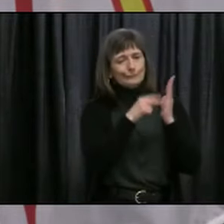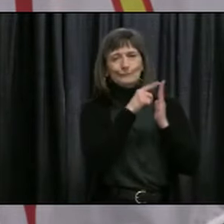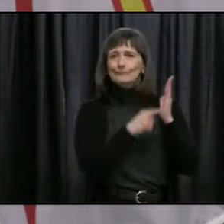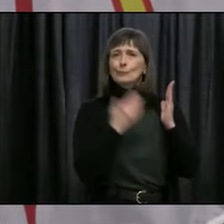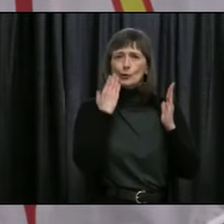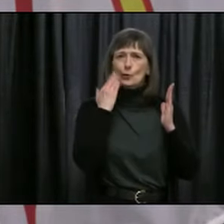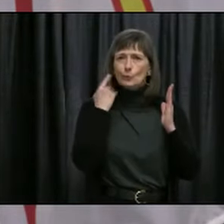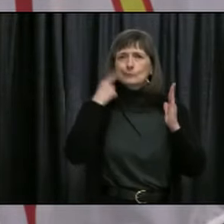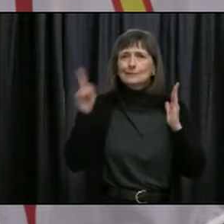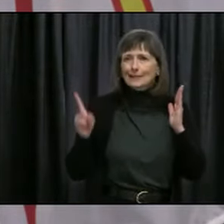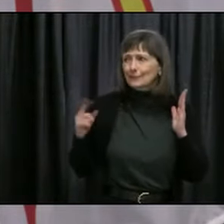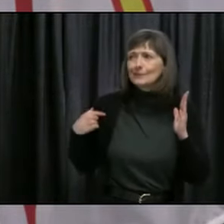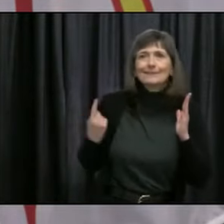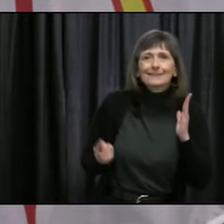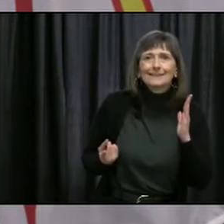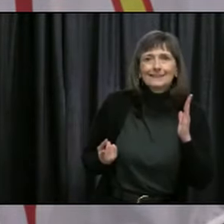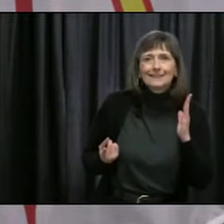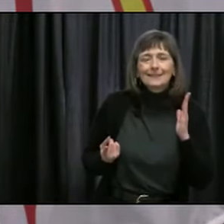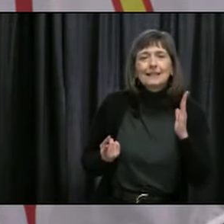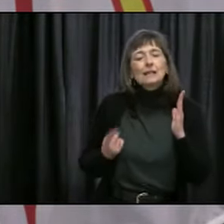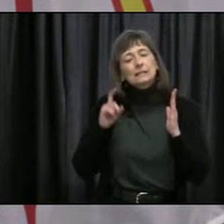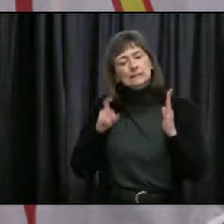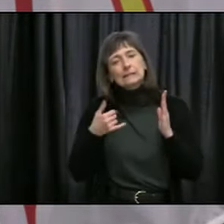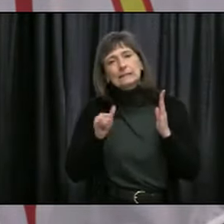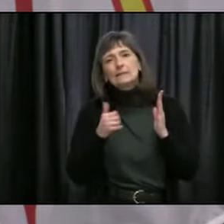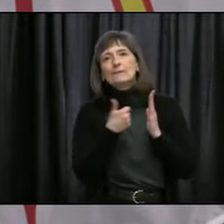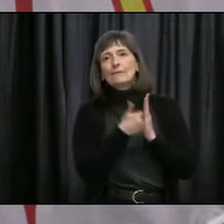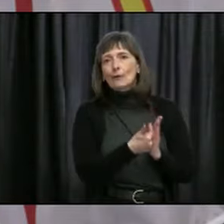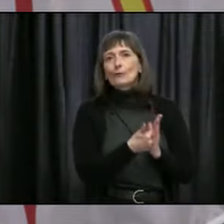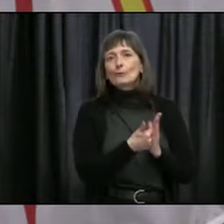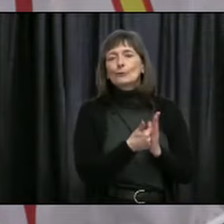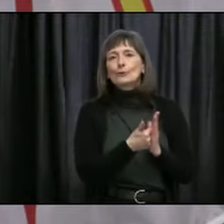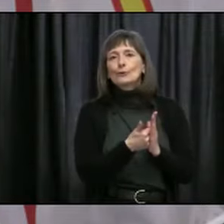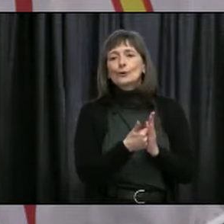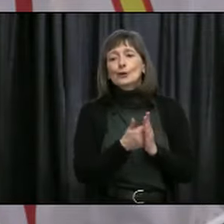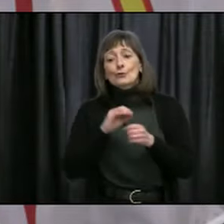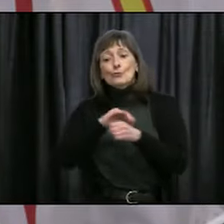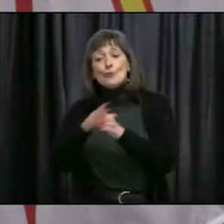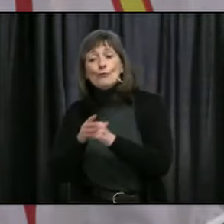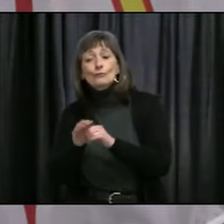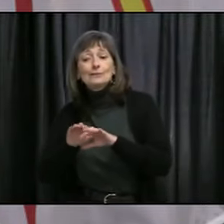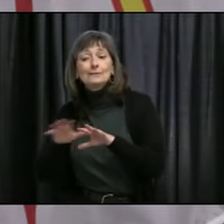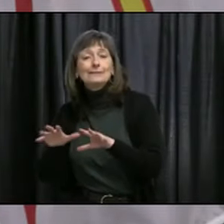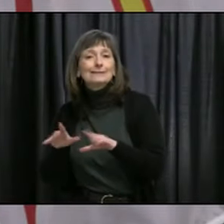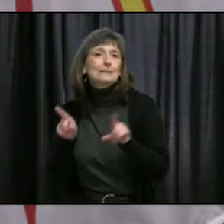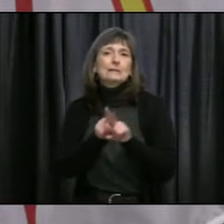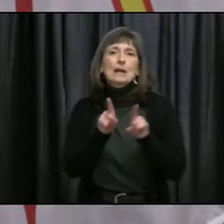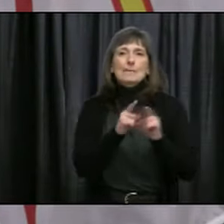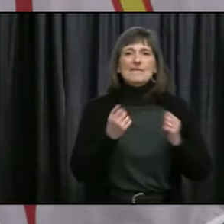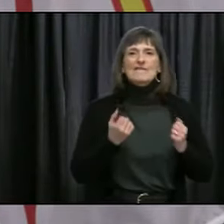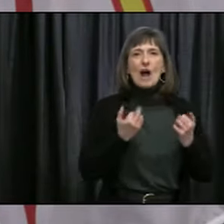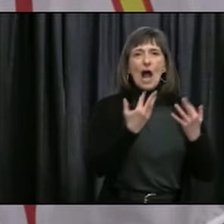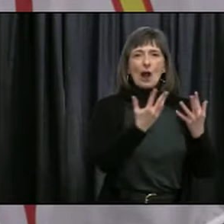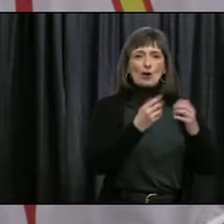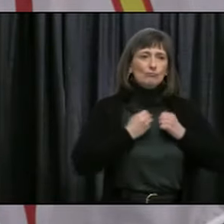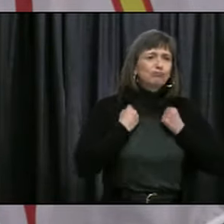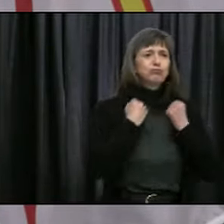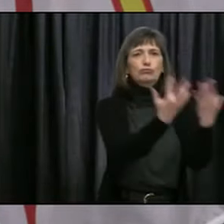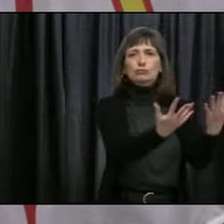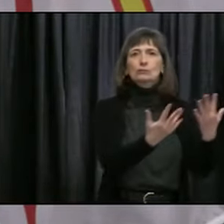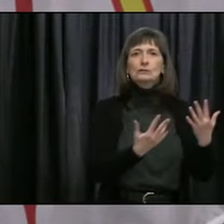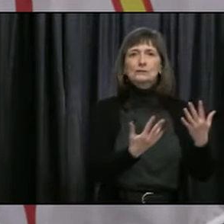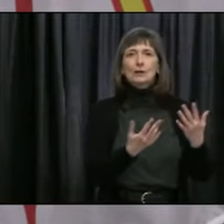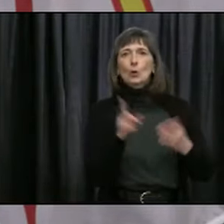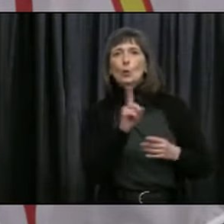measures. COVID-19 can spread like a wildfire, and it has no boundaries. So as we adapt to